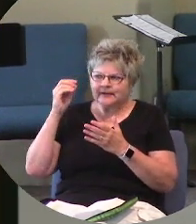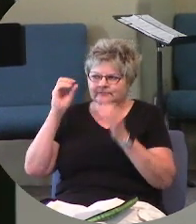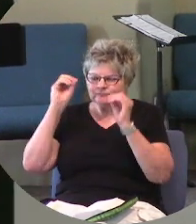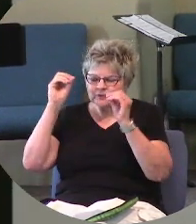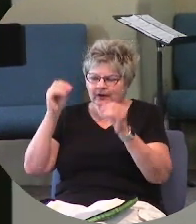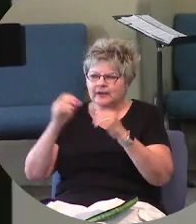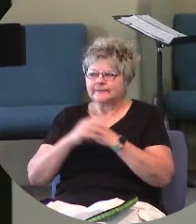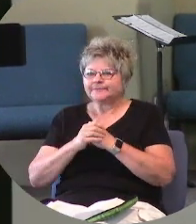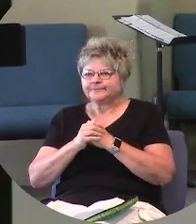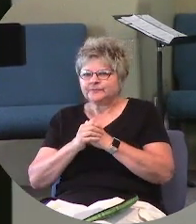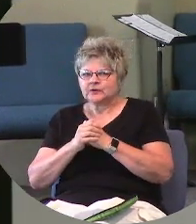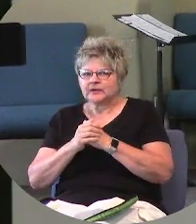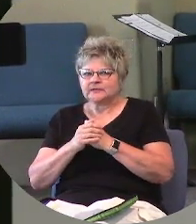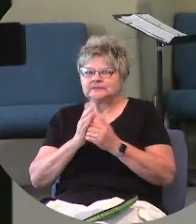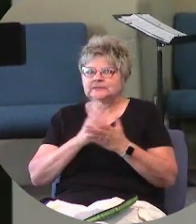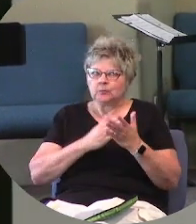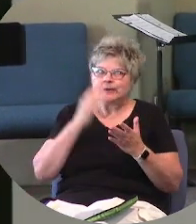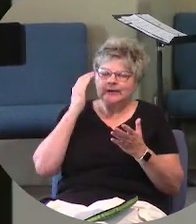forget.